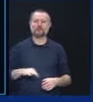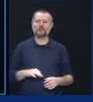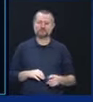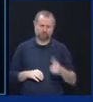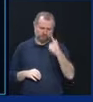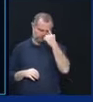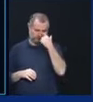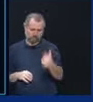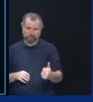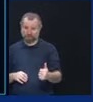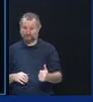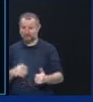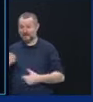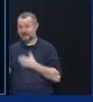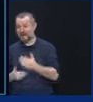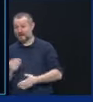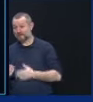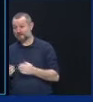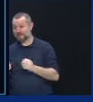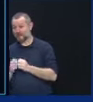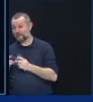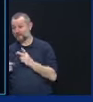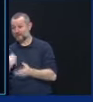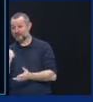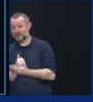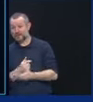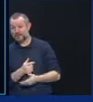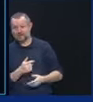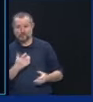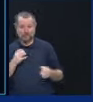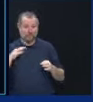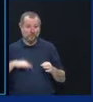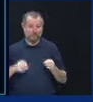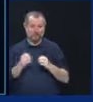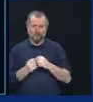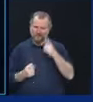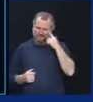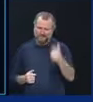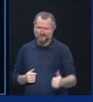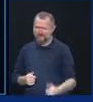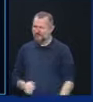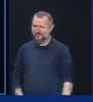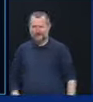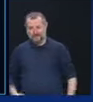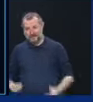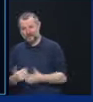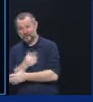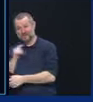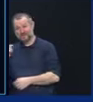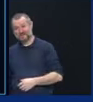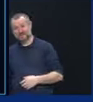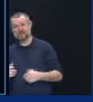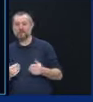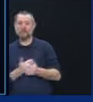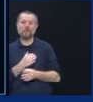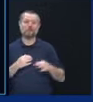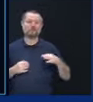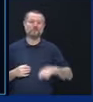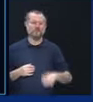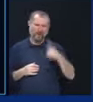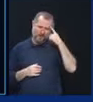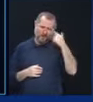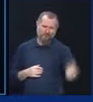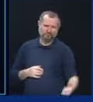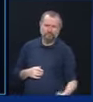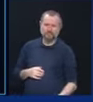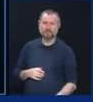hire more staff and help people or you make more money. Either you buy a new TV for the